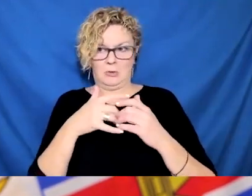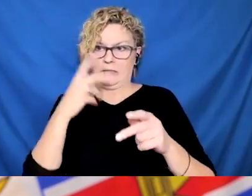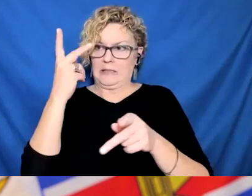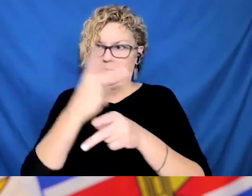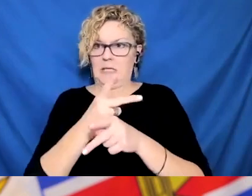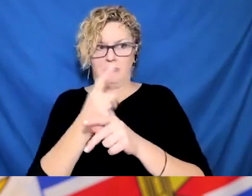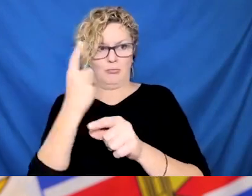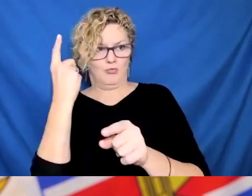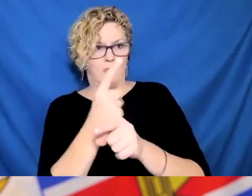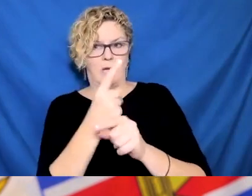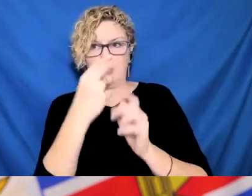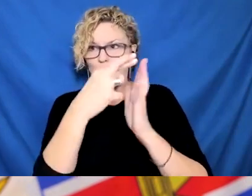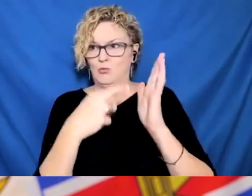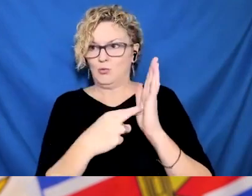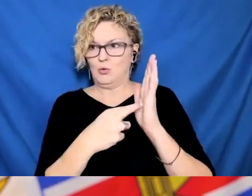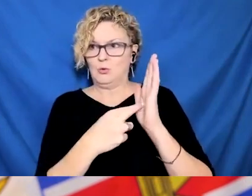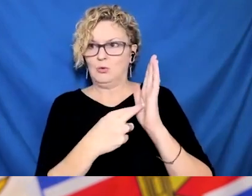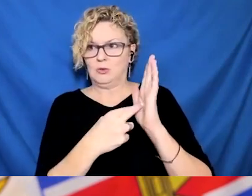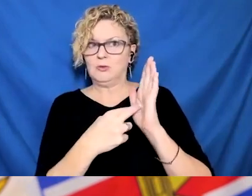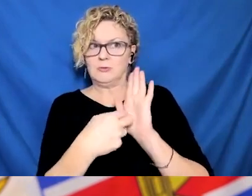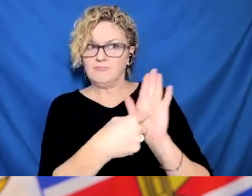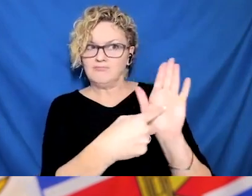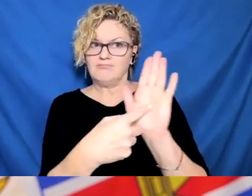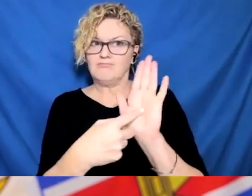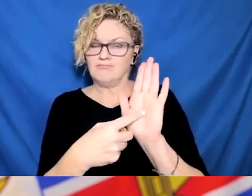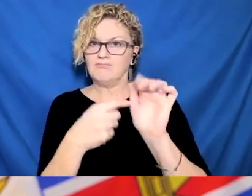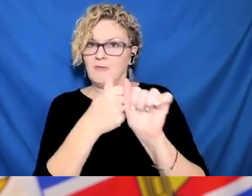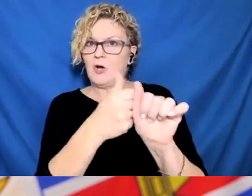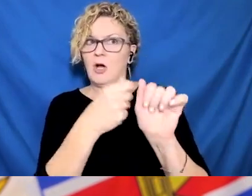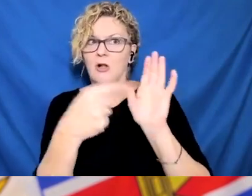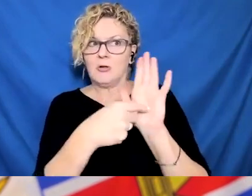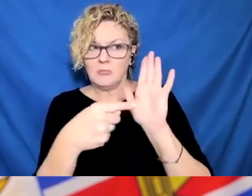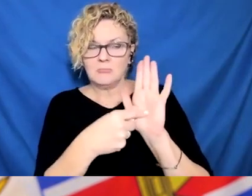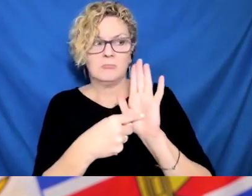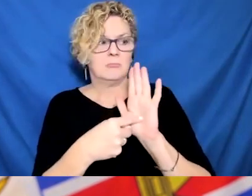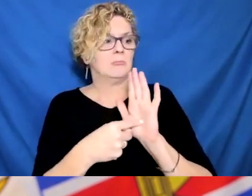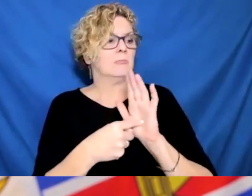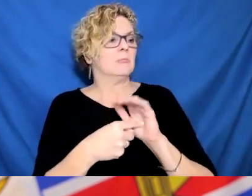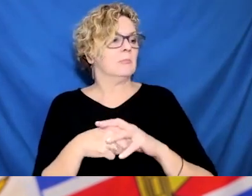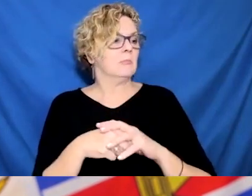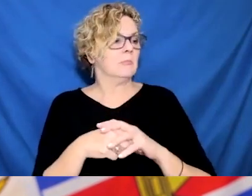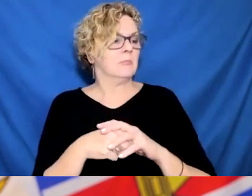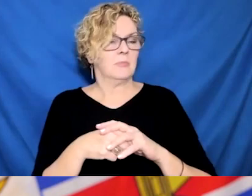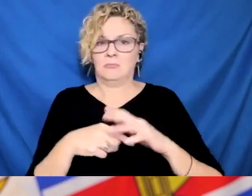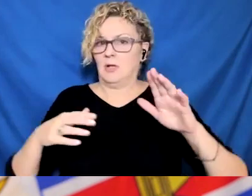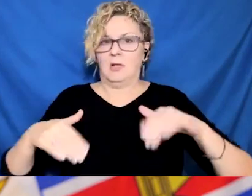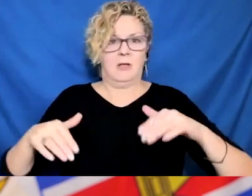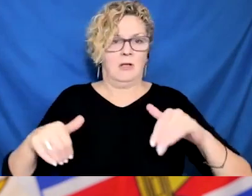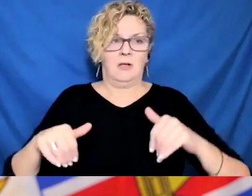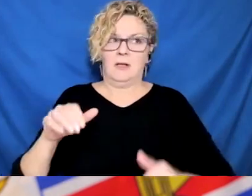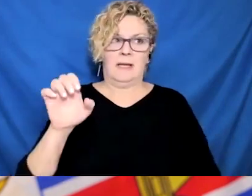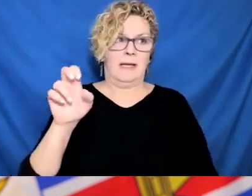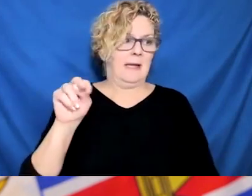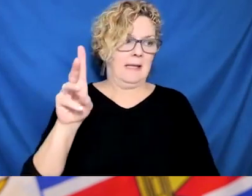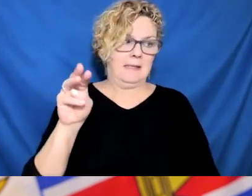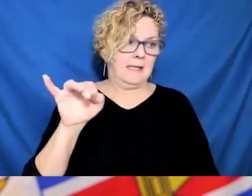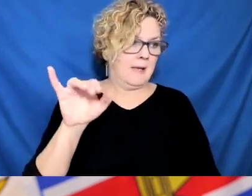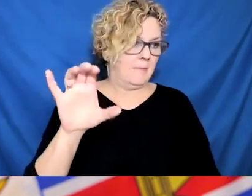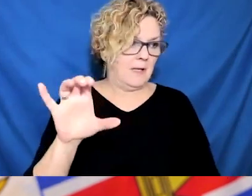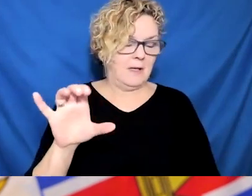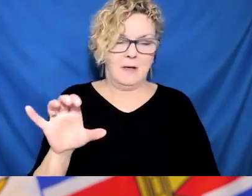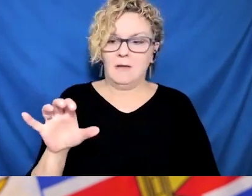scientists, with the modelers, with others to try and understand how do we best manage this. And so what we're looking at here